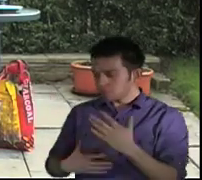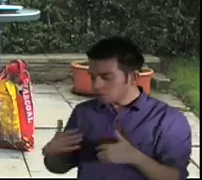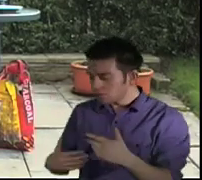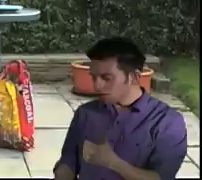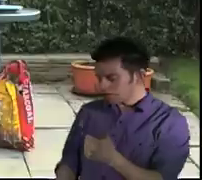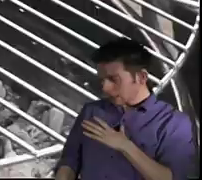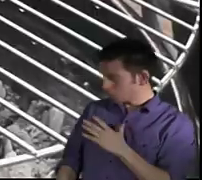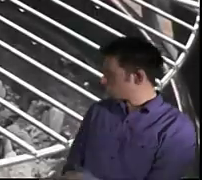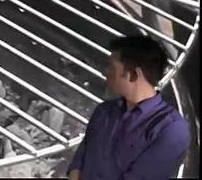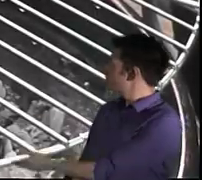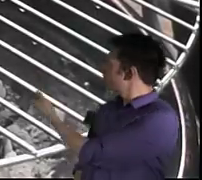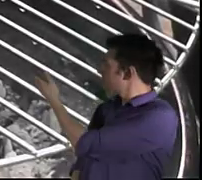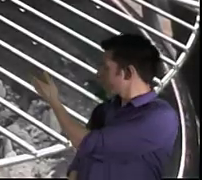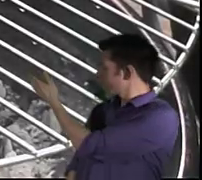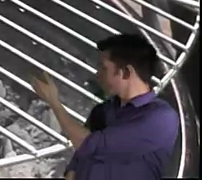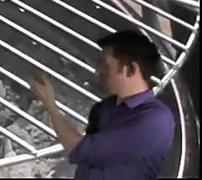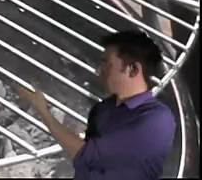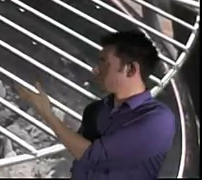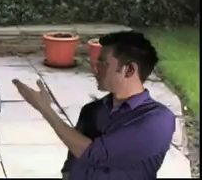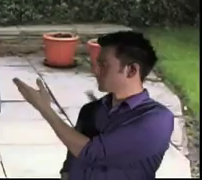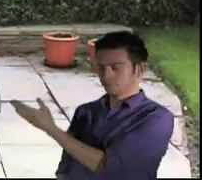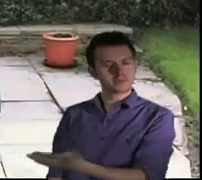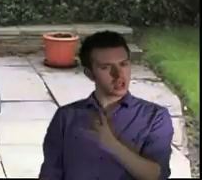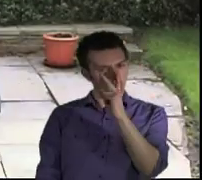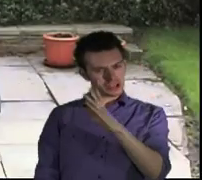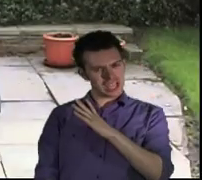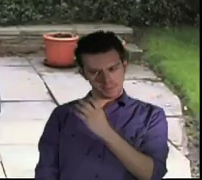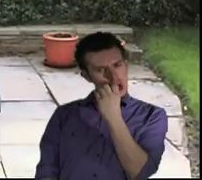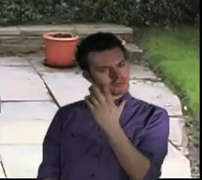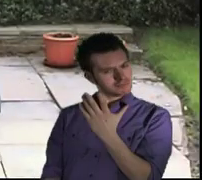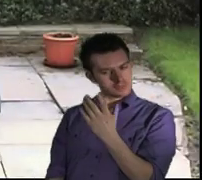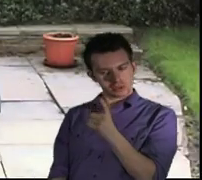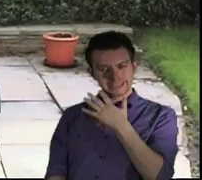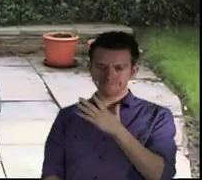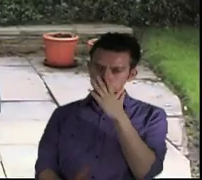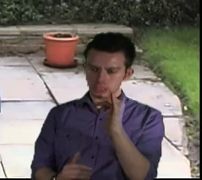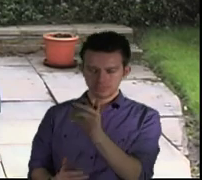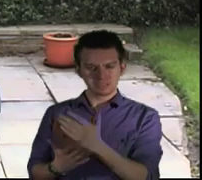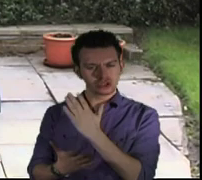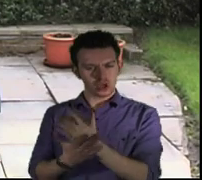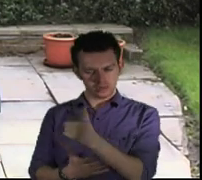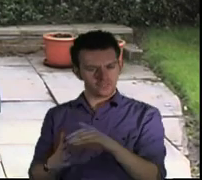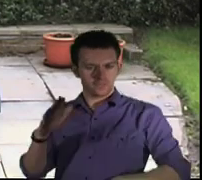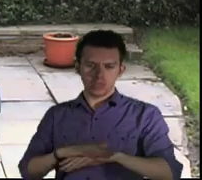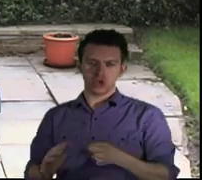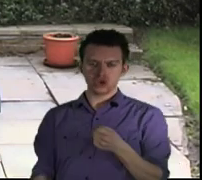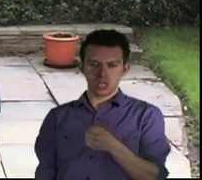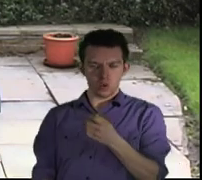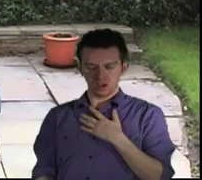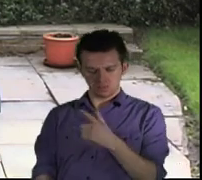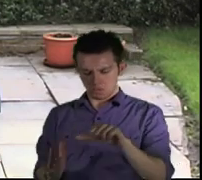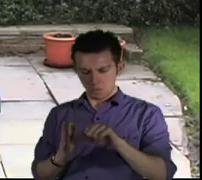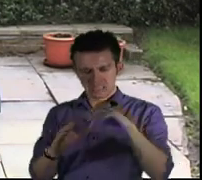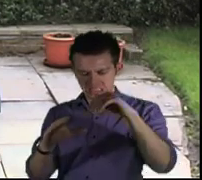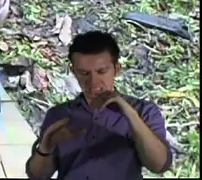burgers coming along? Mmm, they look cooked now, but before eating them... Check to see if they're fully cooked, otherwise all